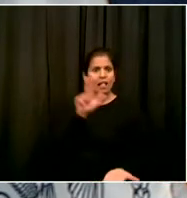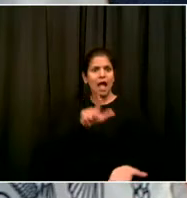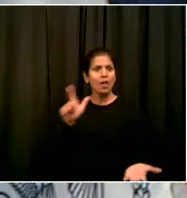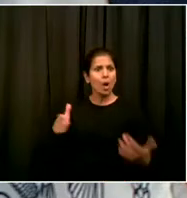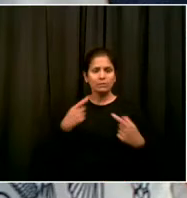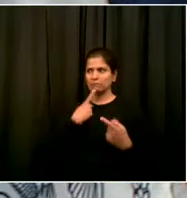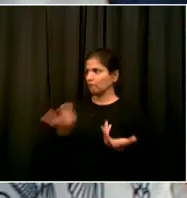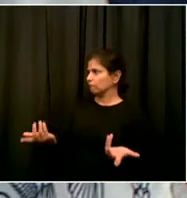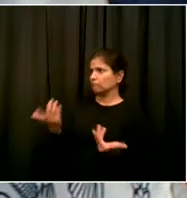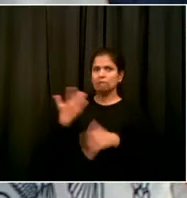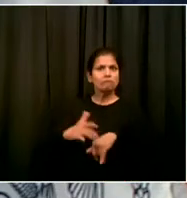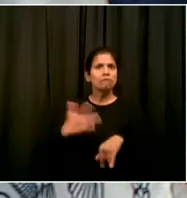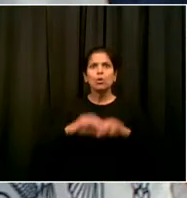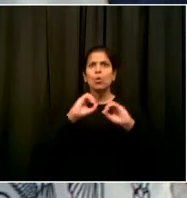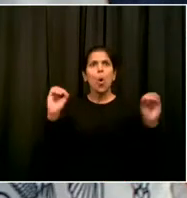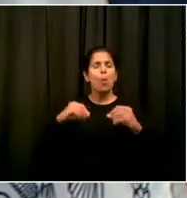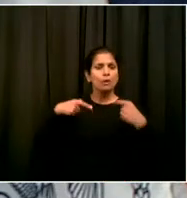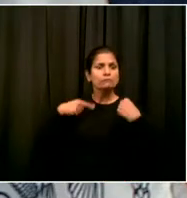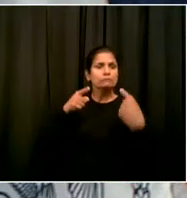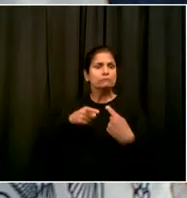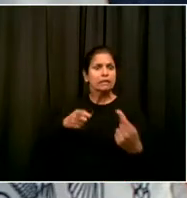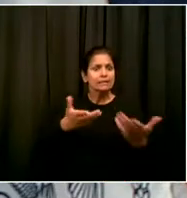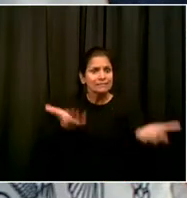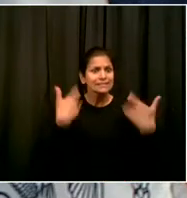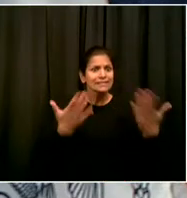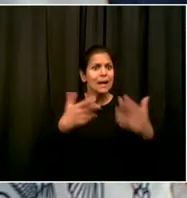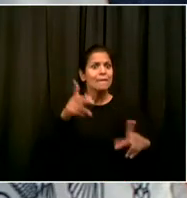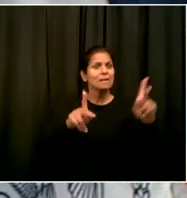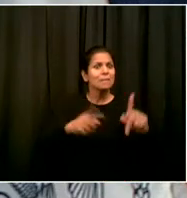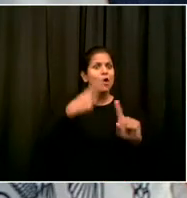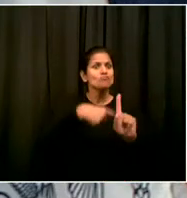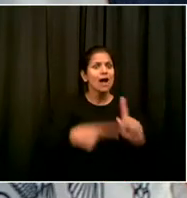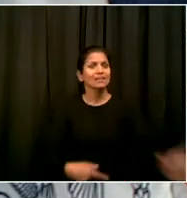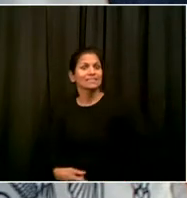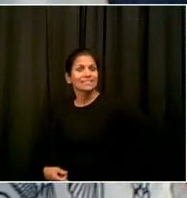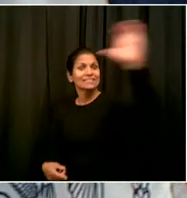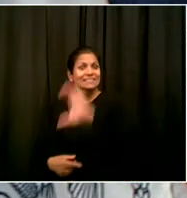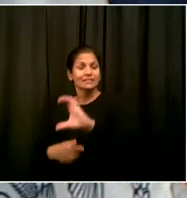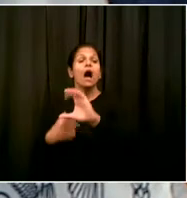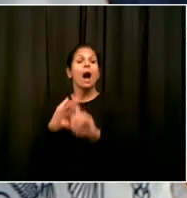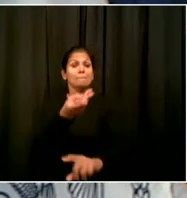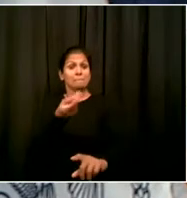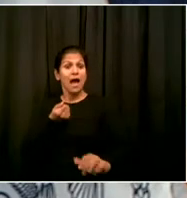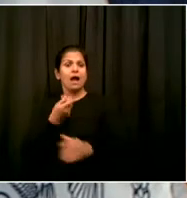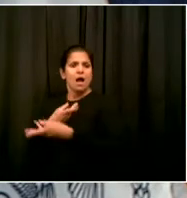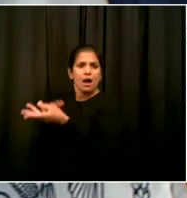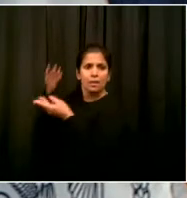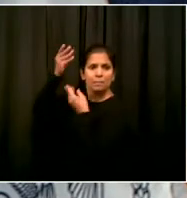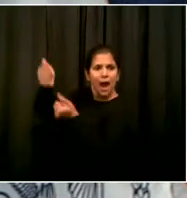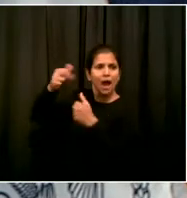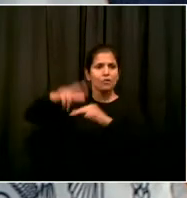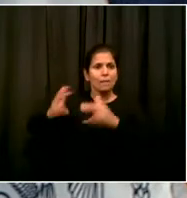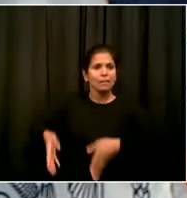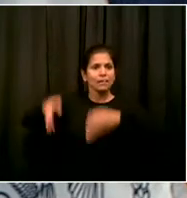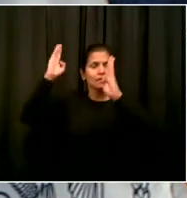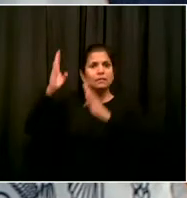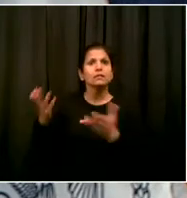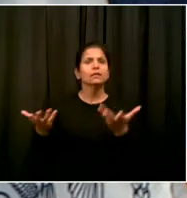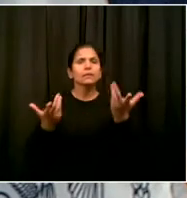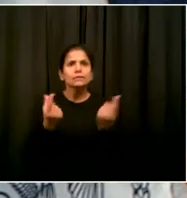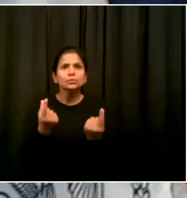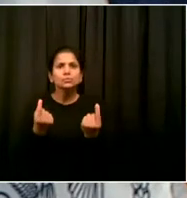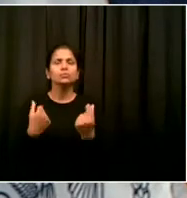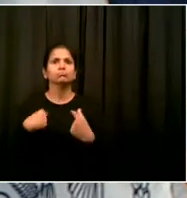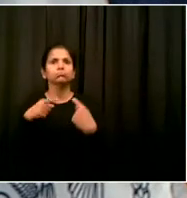Look, we need a bigger type of support for building owners, for renters, for small